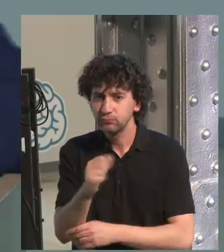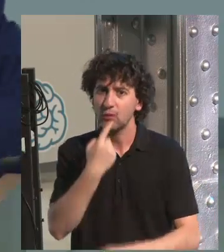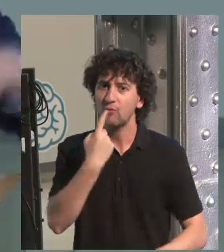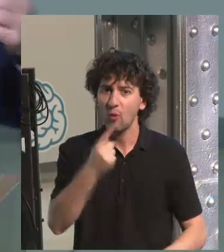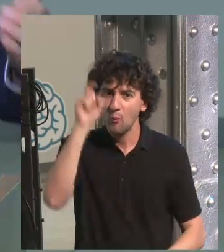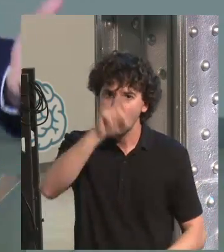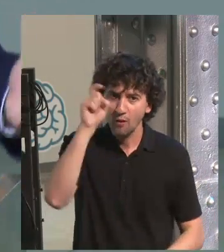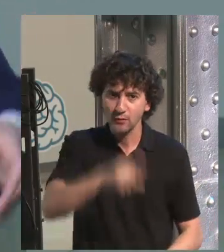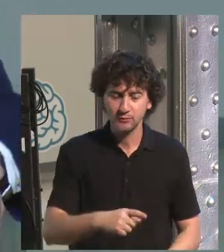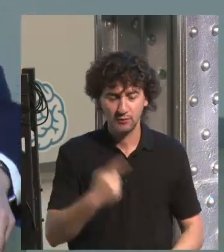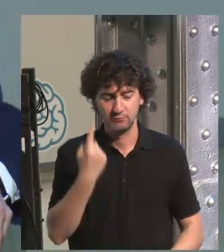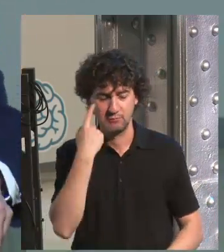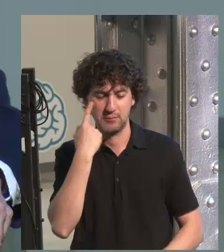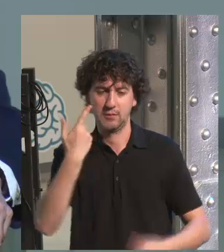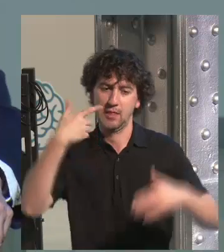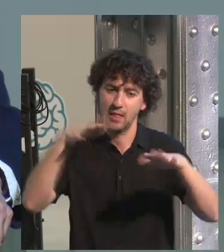pay attention to me.